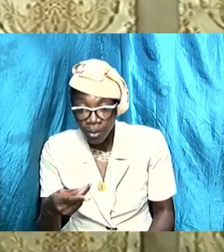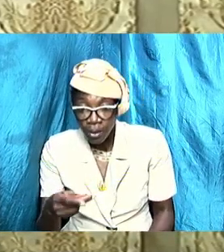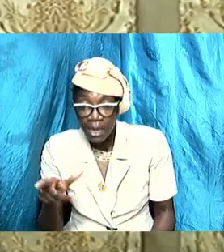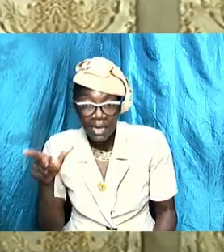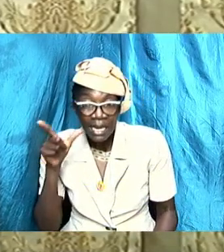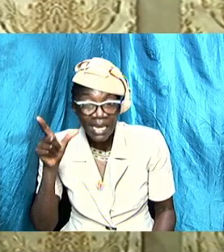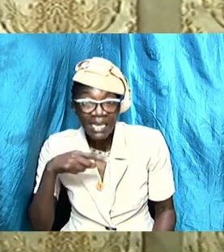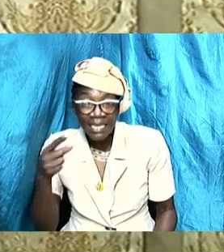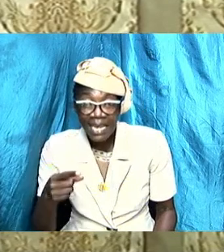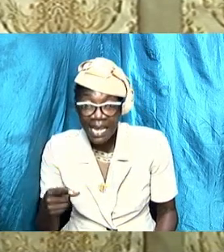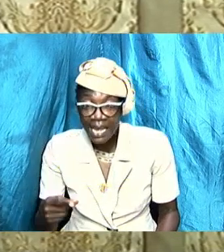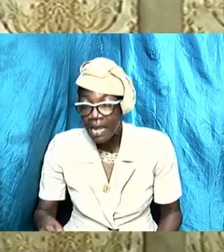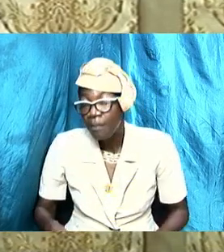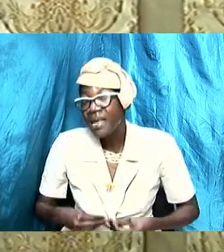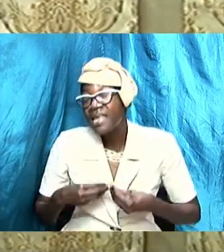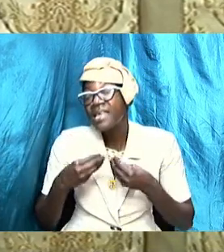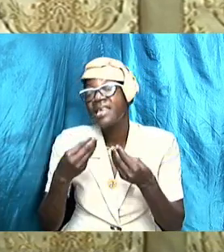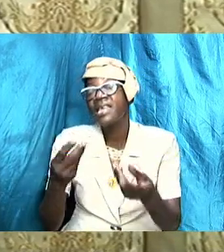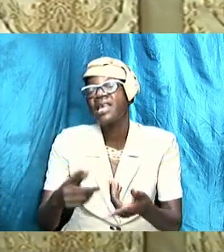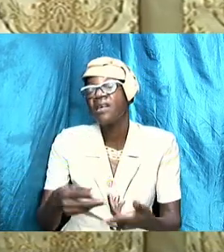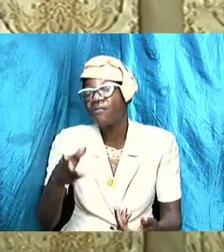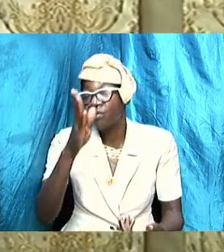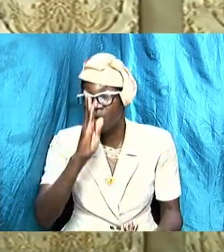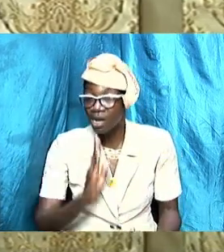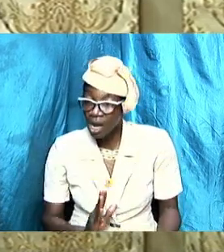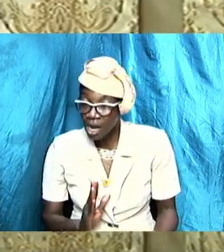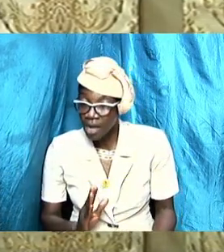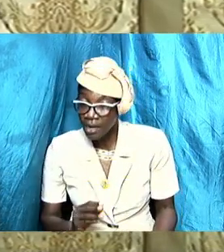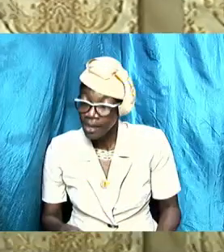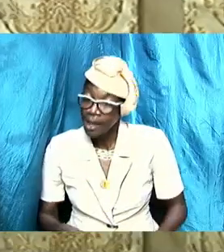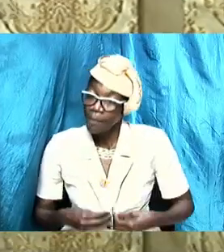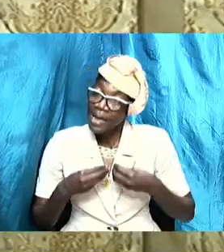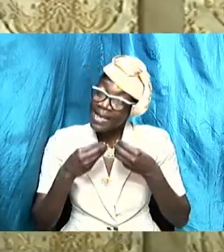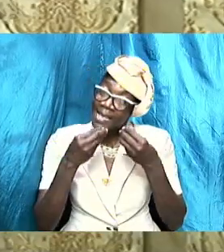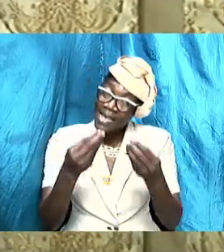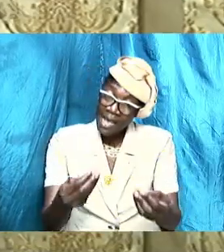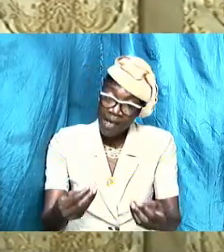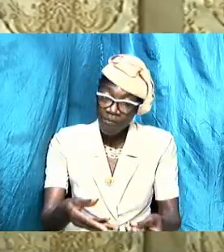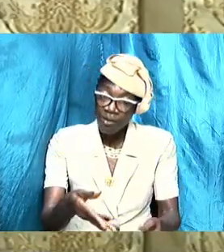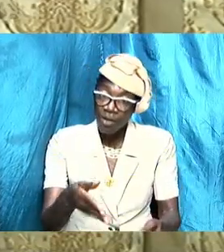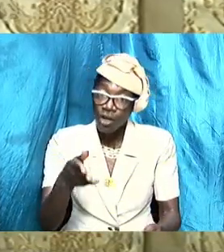so that you can use him use Samuel I give him back to you